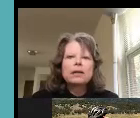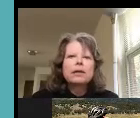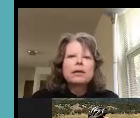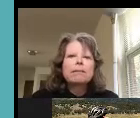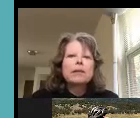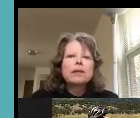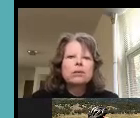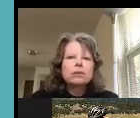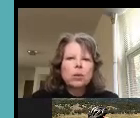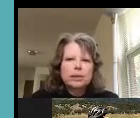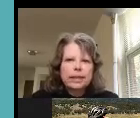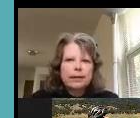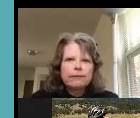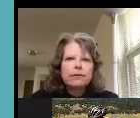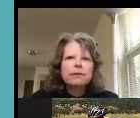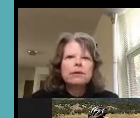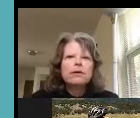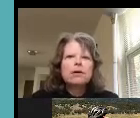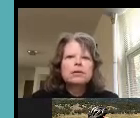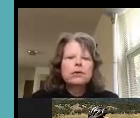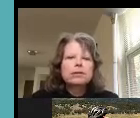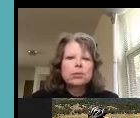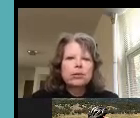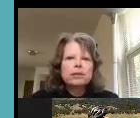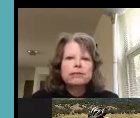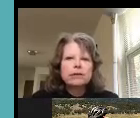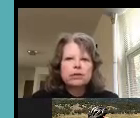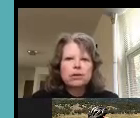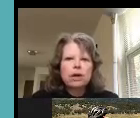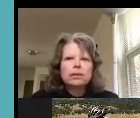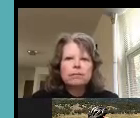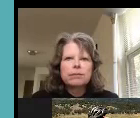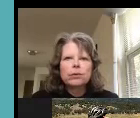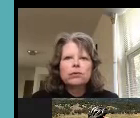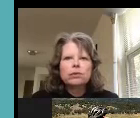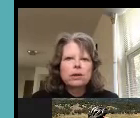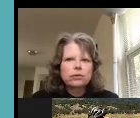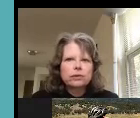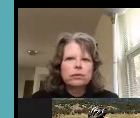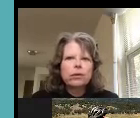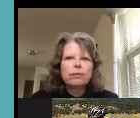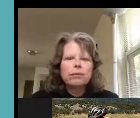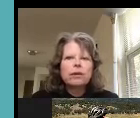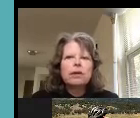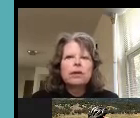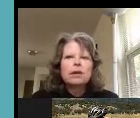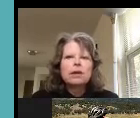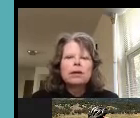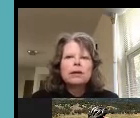he was born deaf also has a progressive vision loss both due to usher syndrome